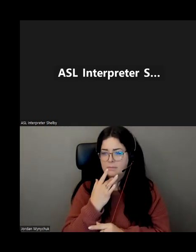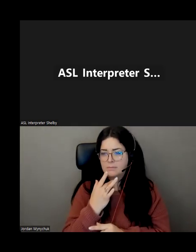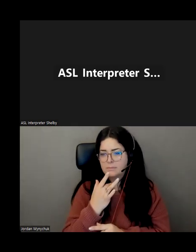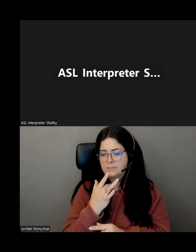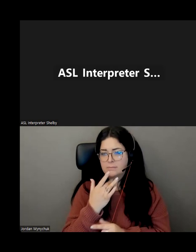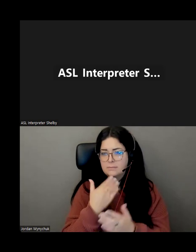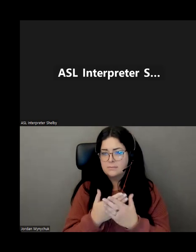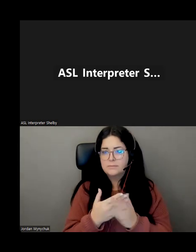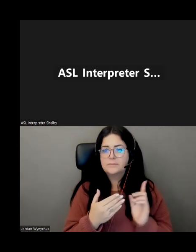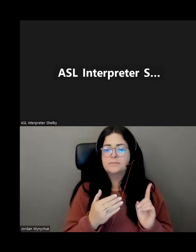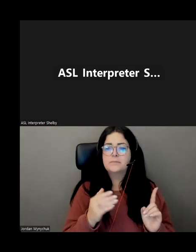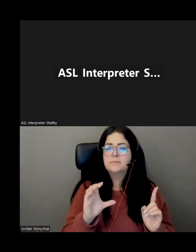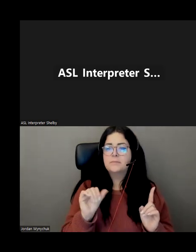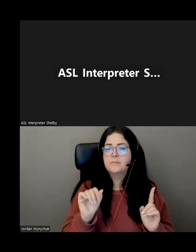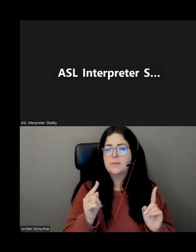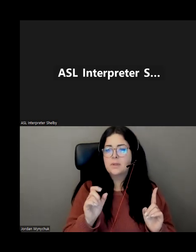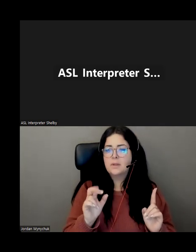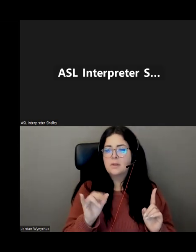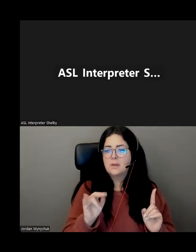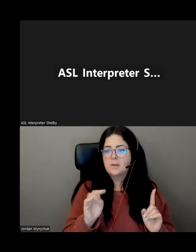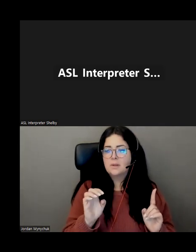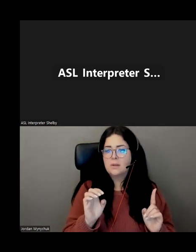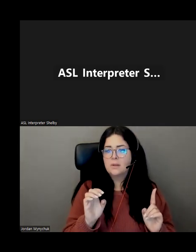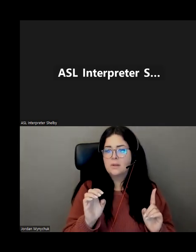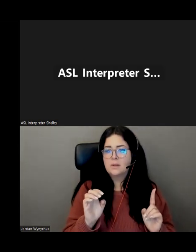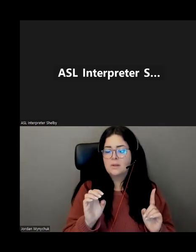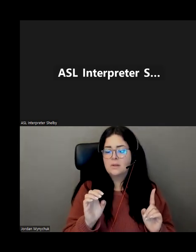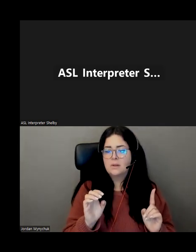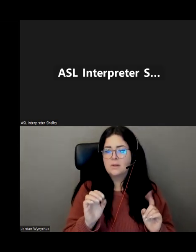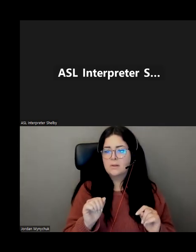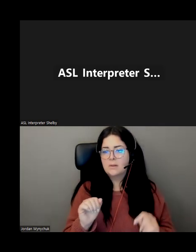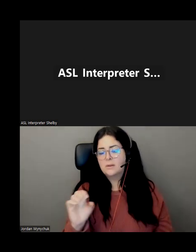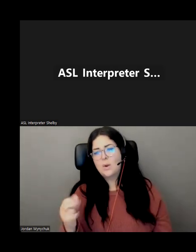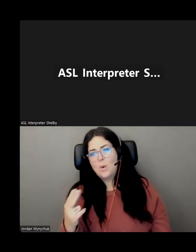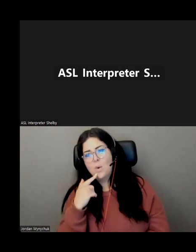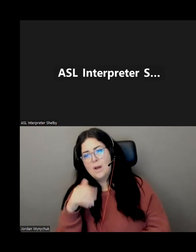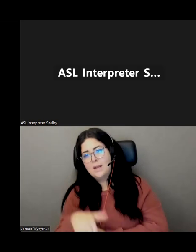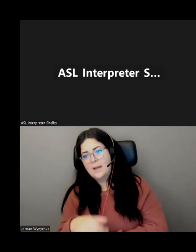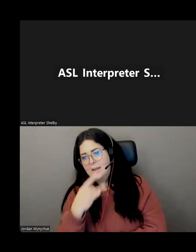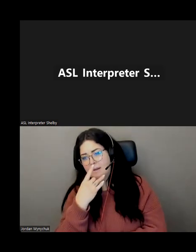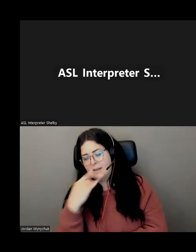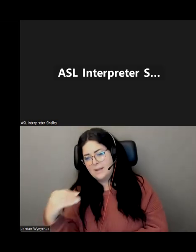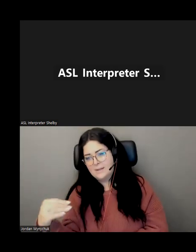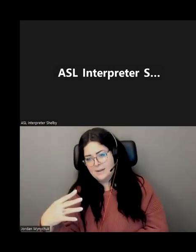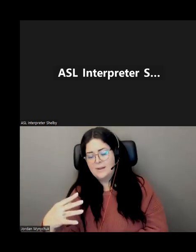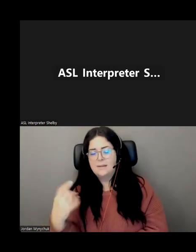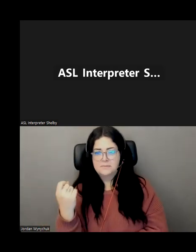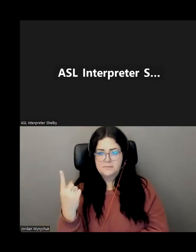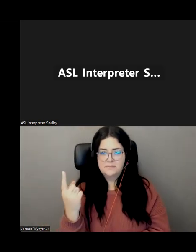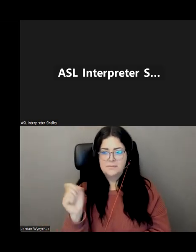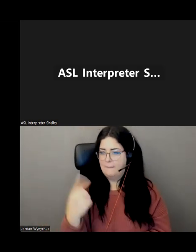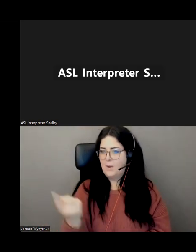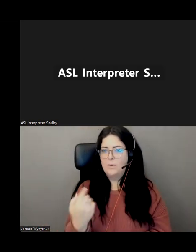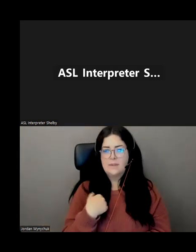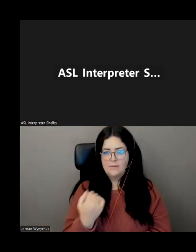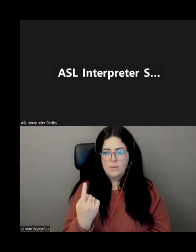there are different lights that you can oh a night light a night light helps i read that wrong a night light yeah i always have